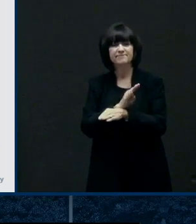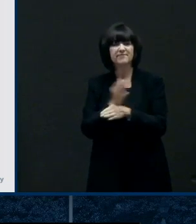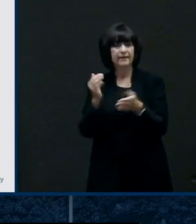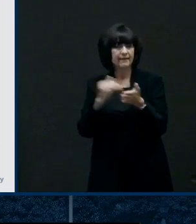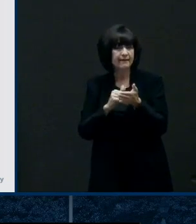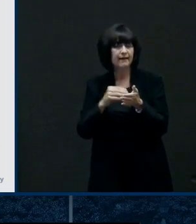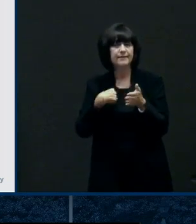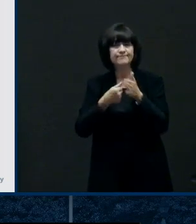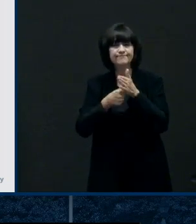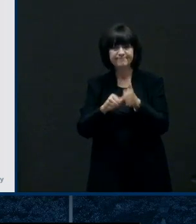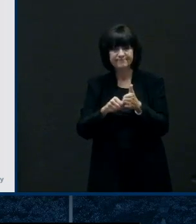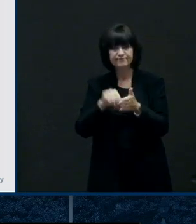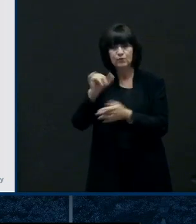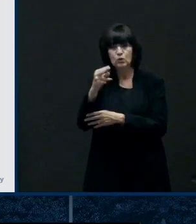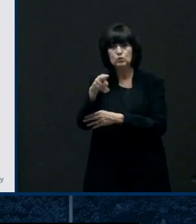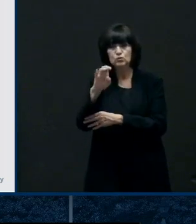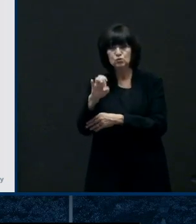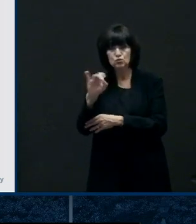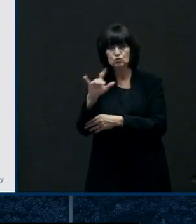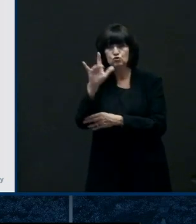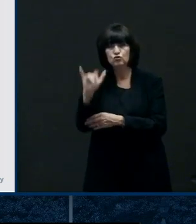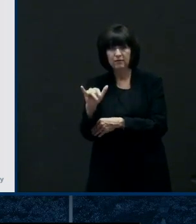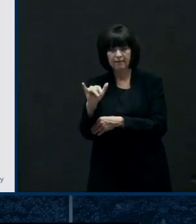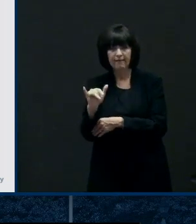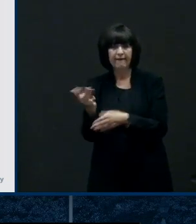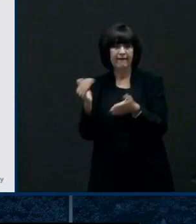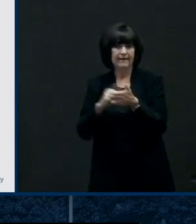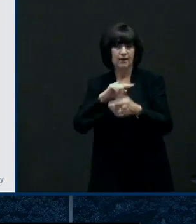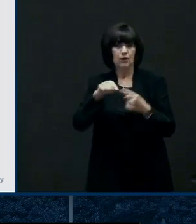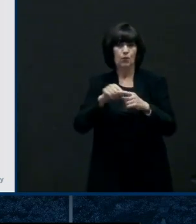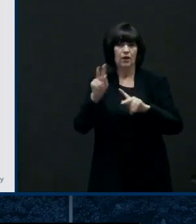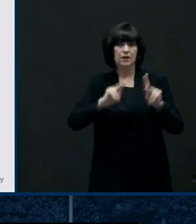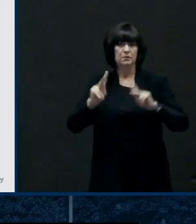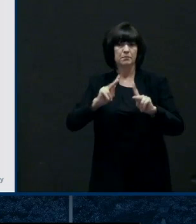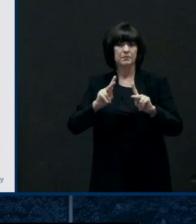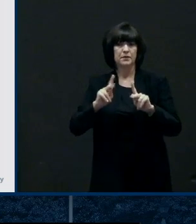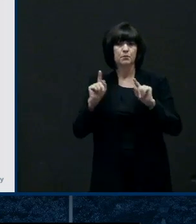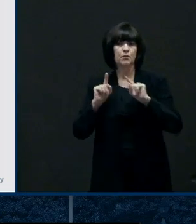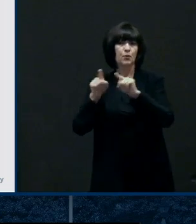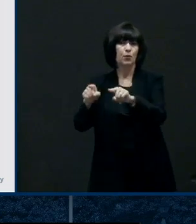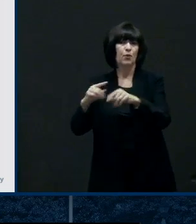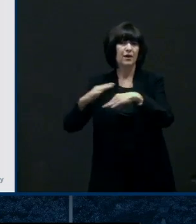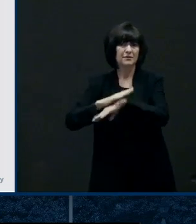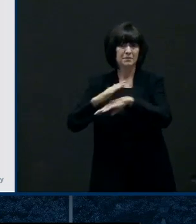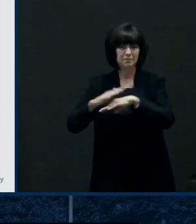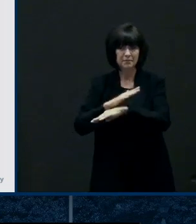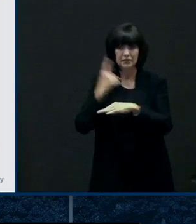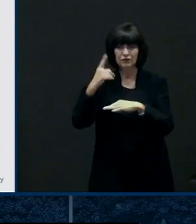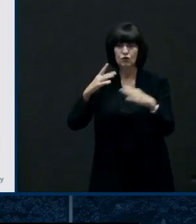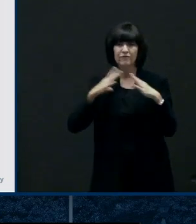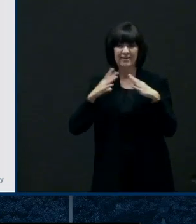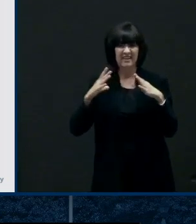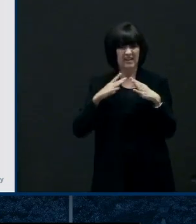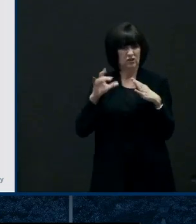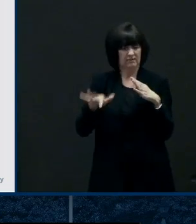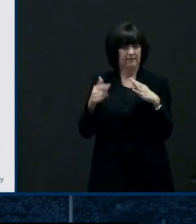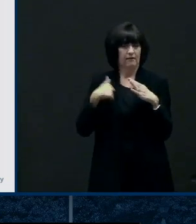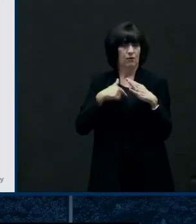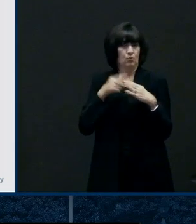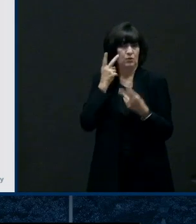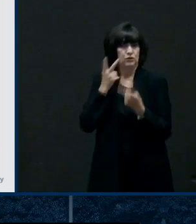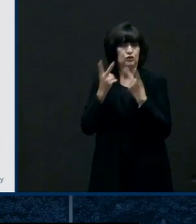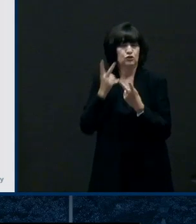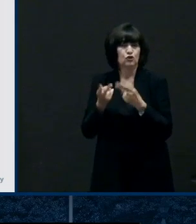communities and then we've effectively pushed that down again and we're on that downward trend and that's really where we want to